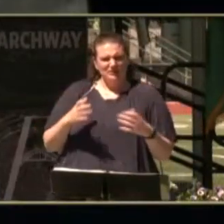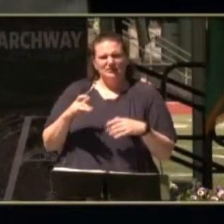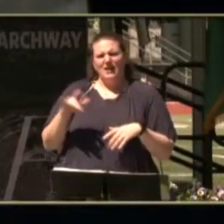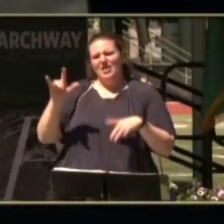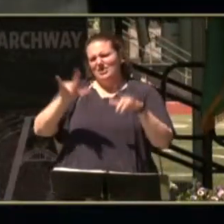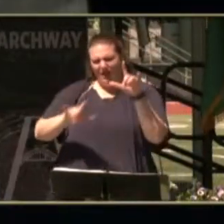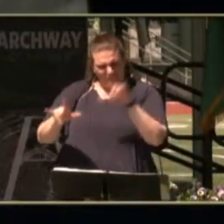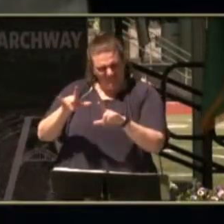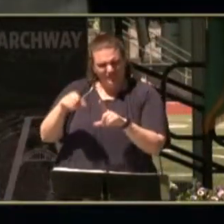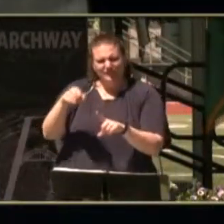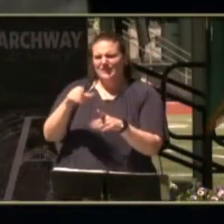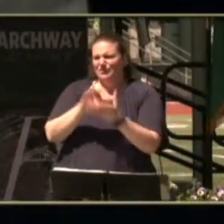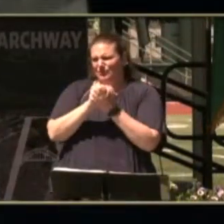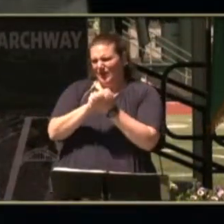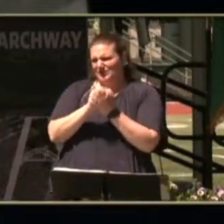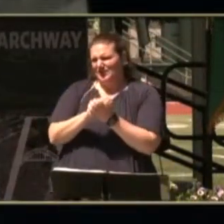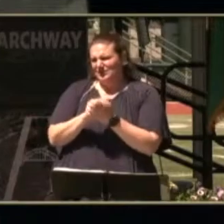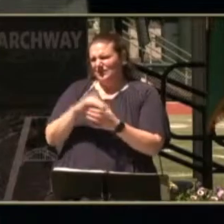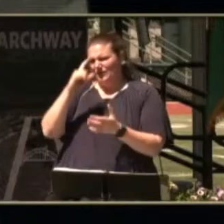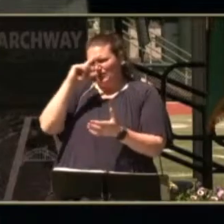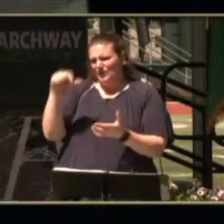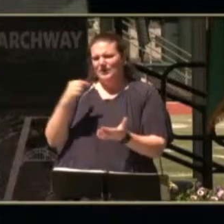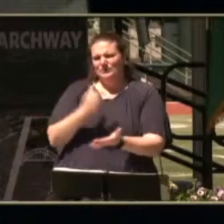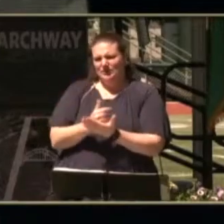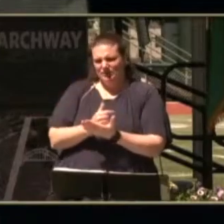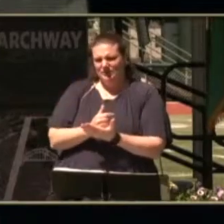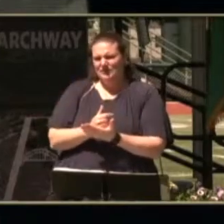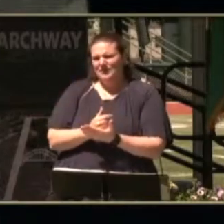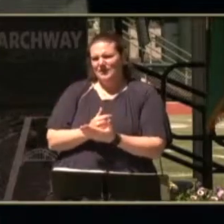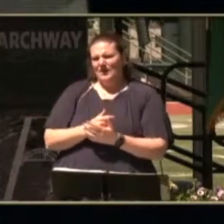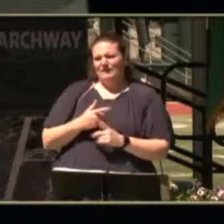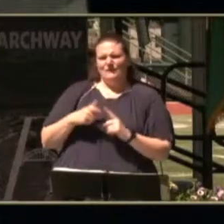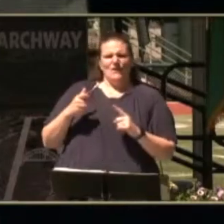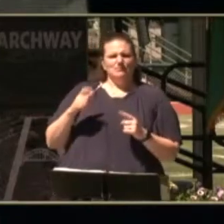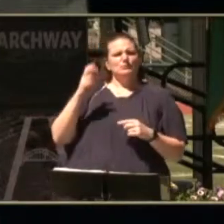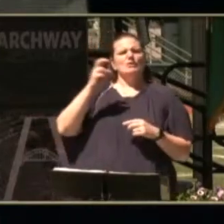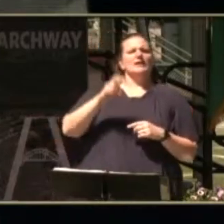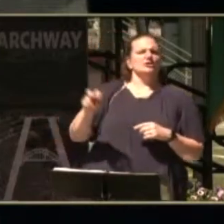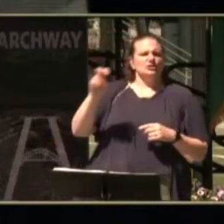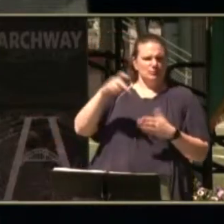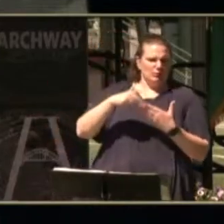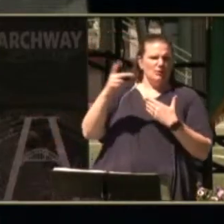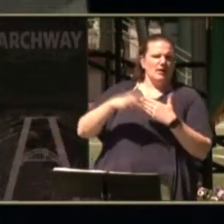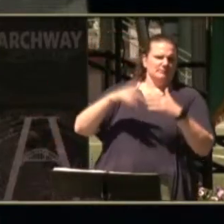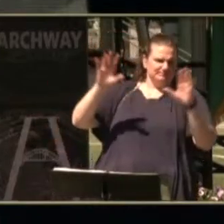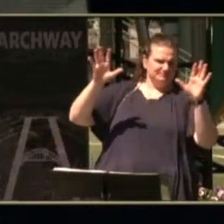love him and i congratulate him on graduation from the graduating from the transition program